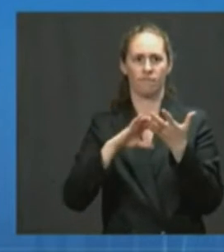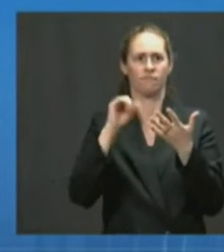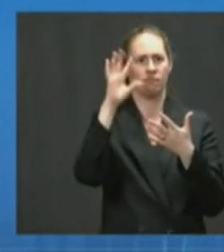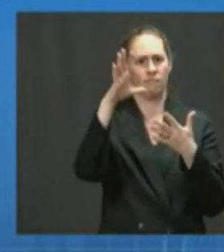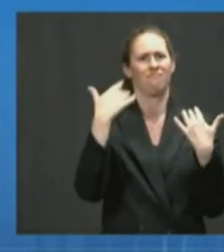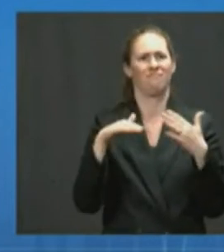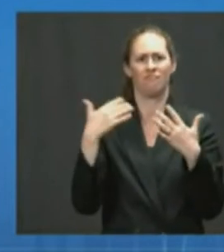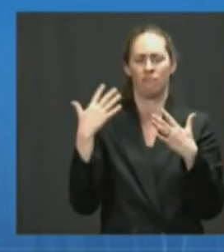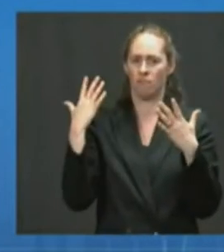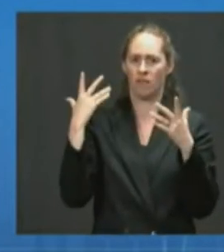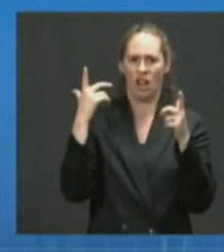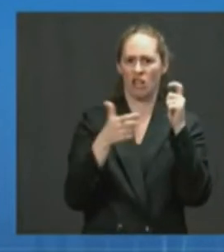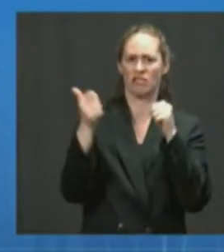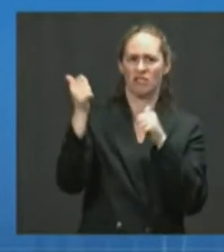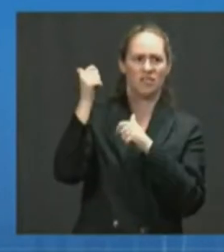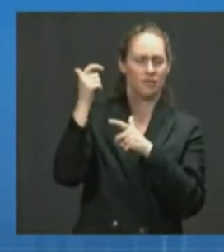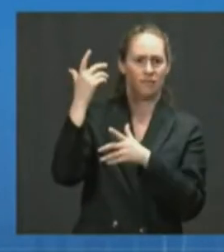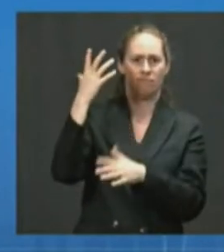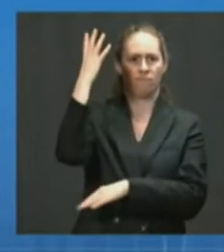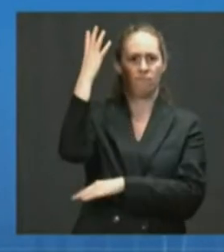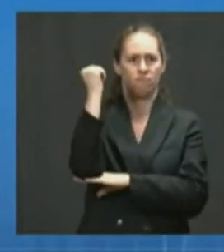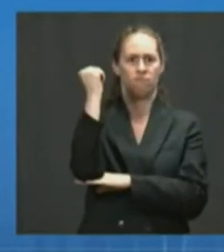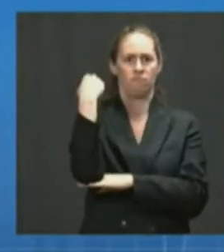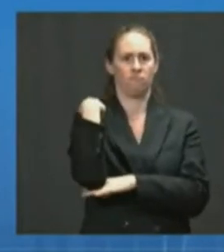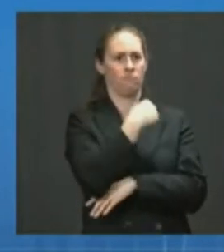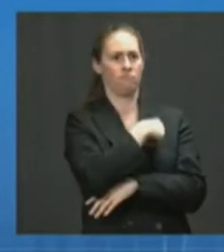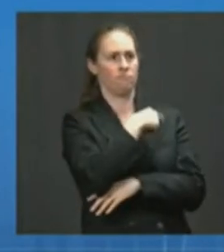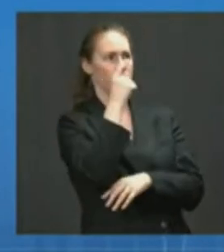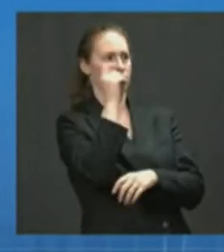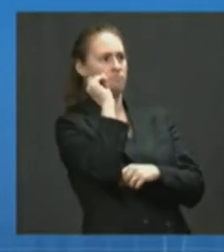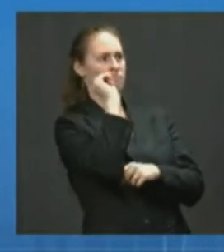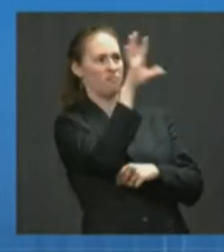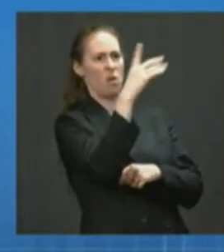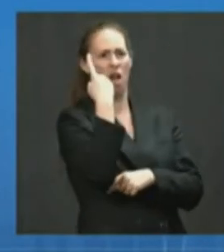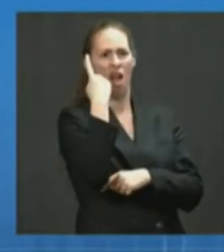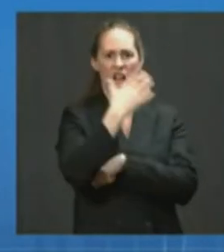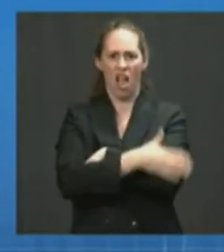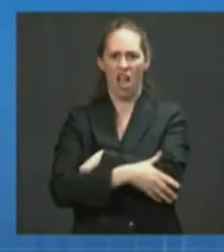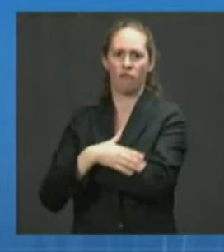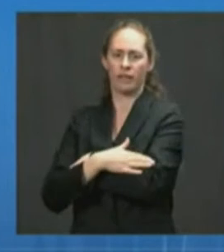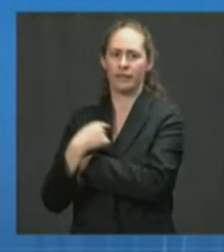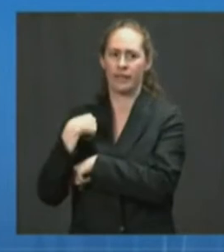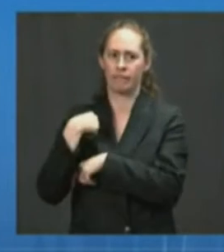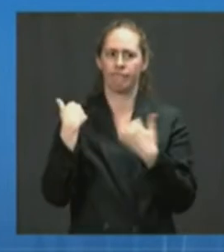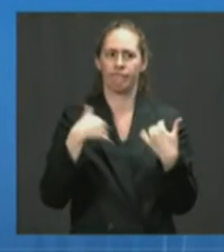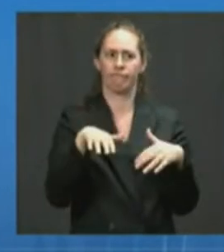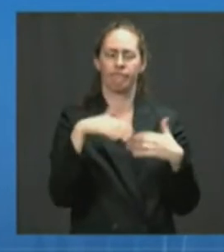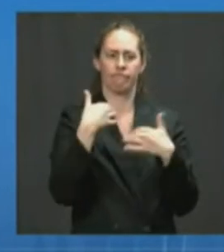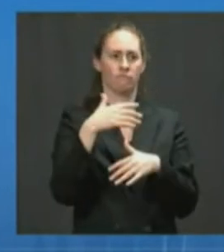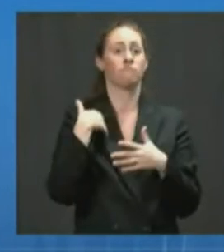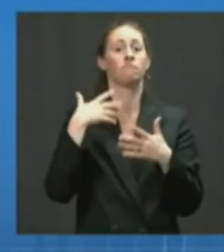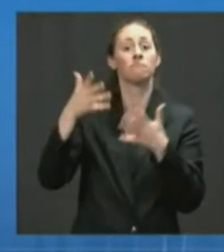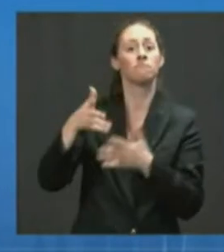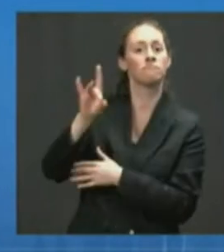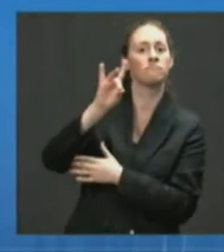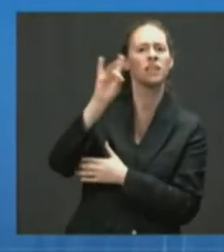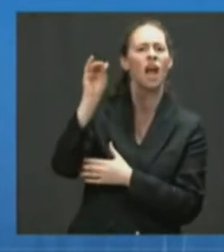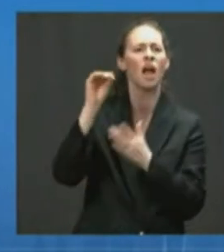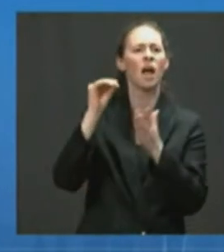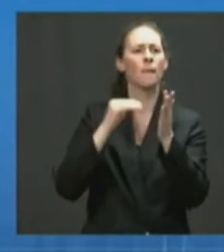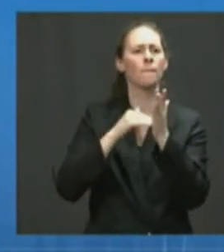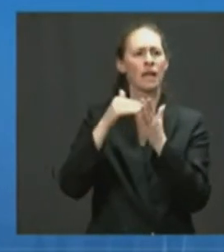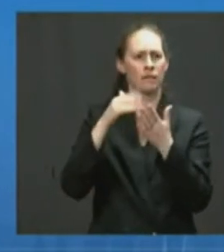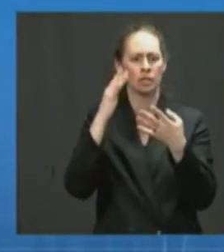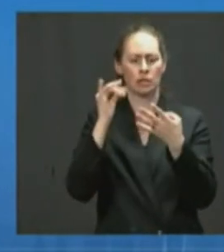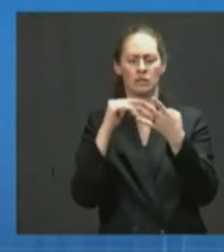donation of COVID-19 vaccines by a single country. We shared the 80 million by the end of June, and they have